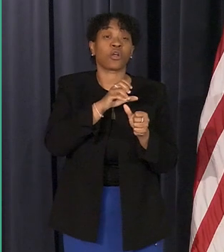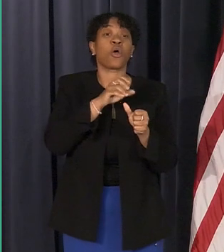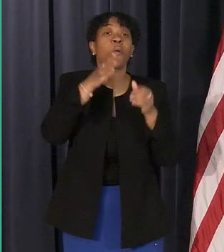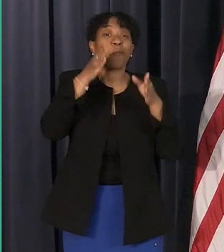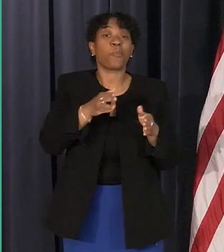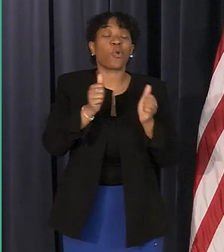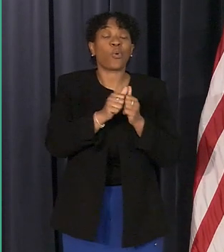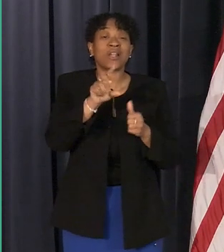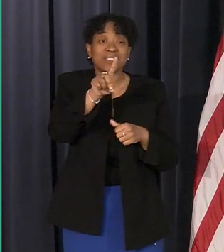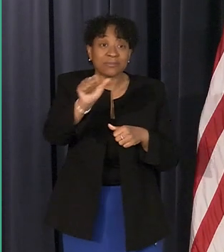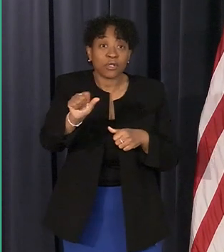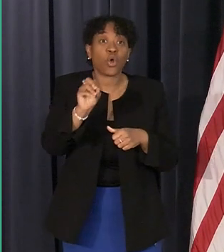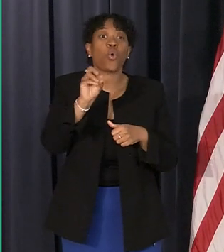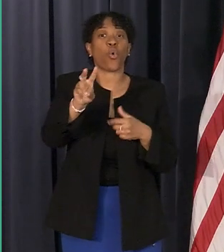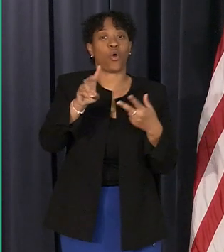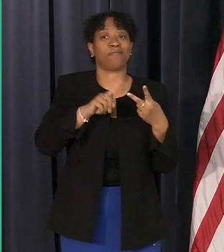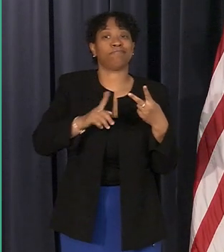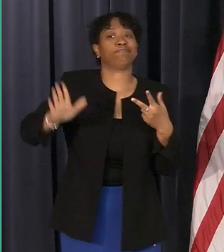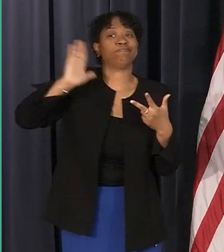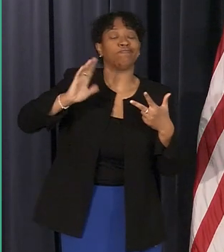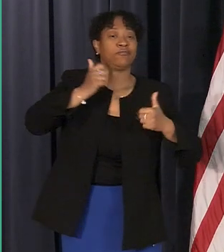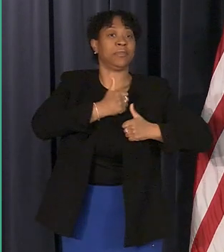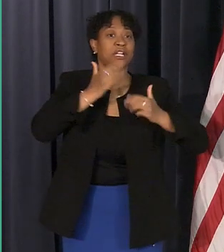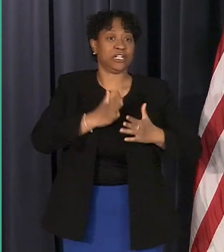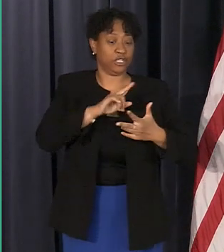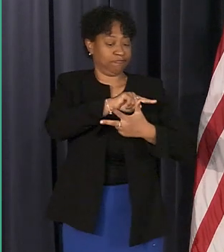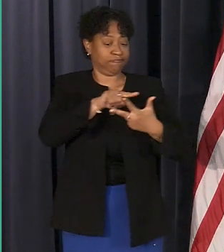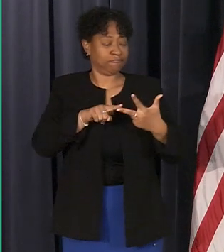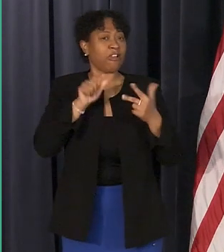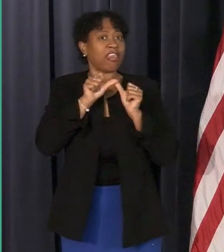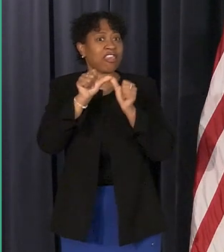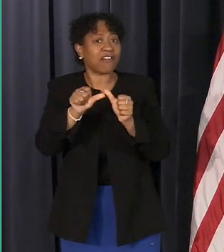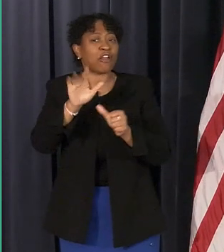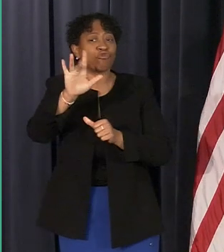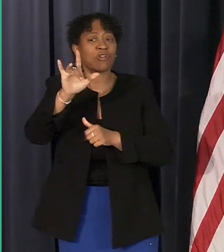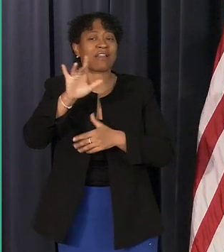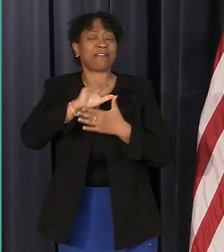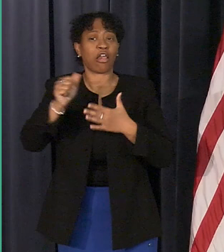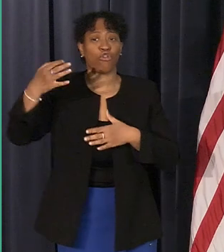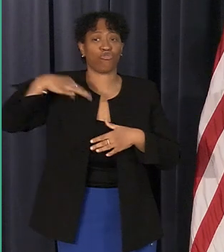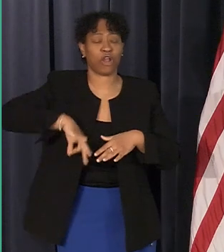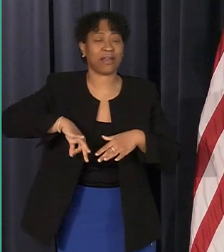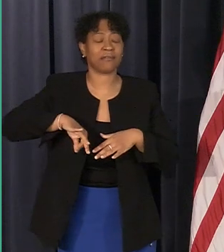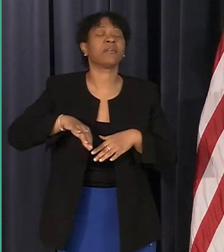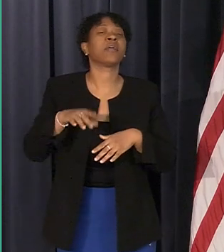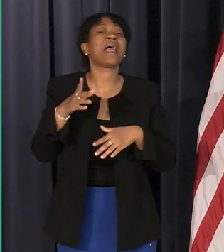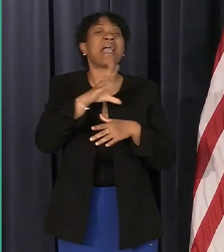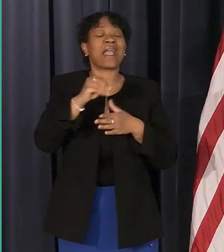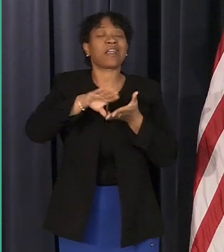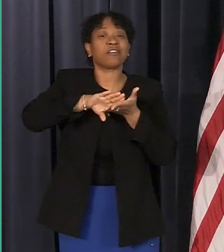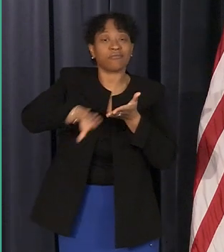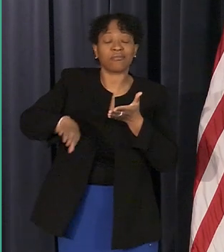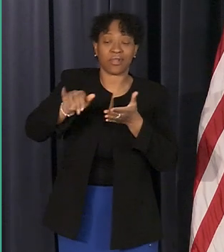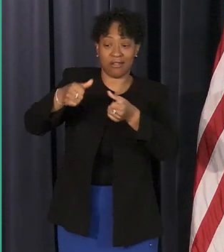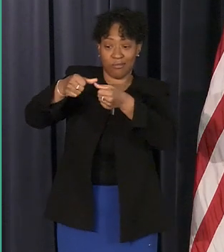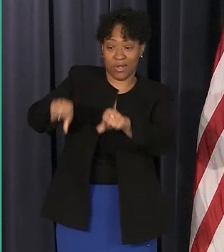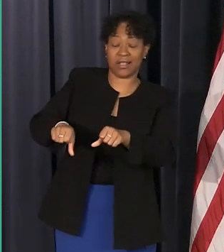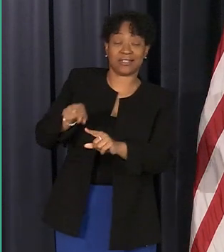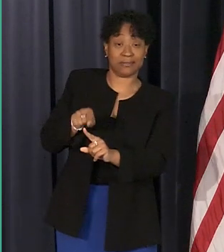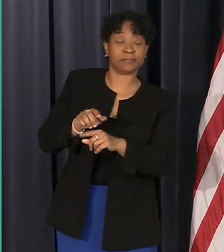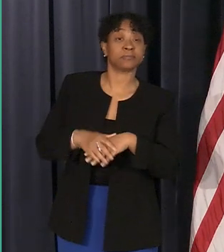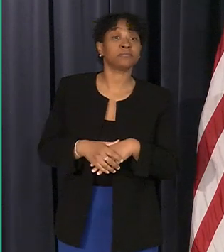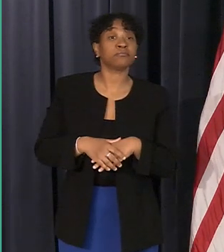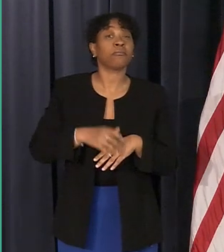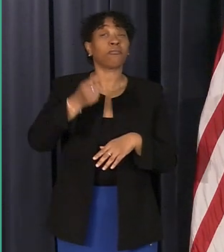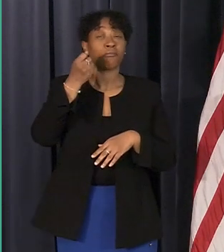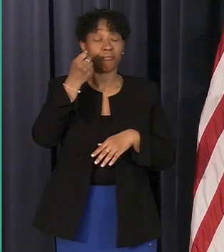person with a disability or veteran then get the deposit waived after